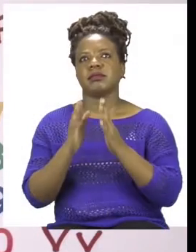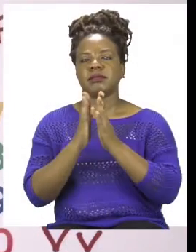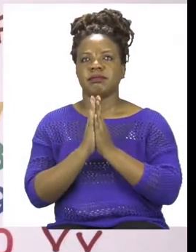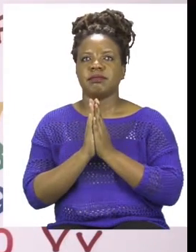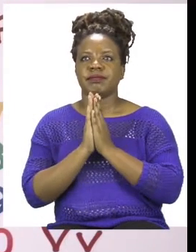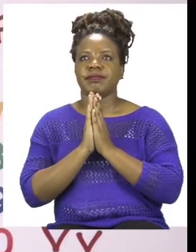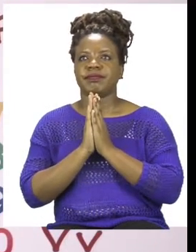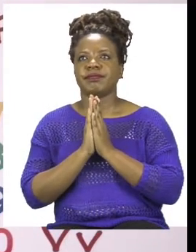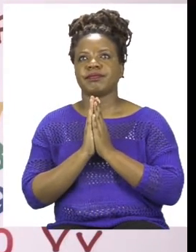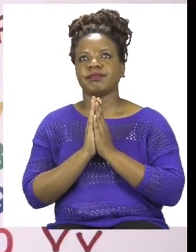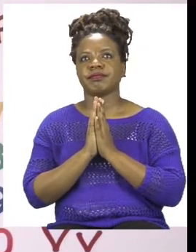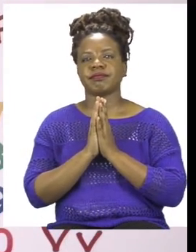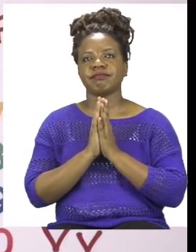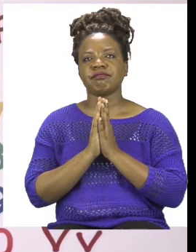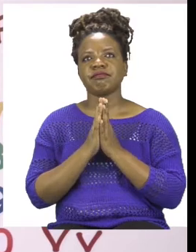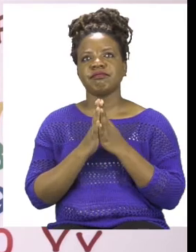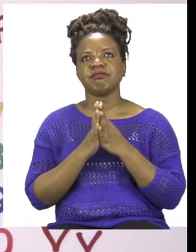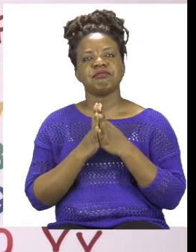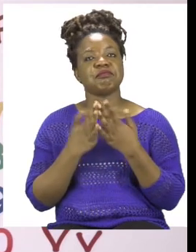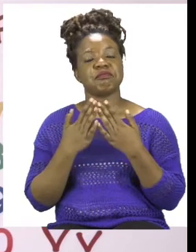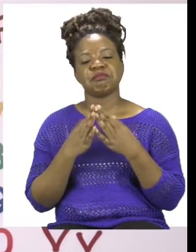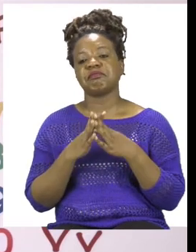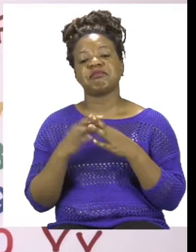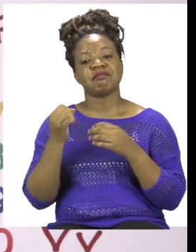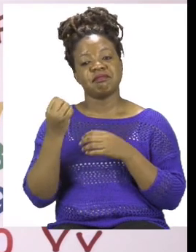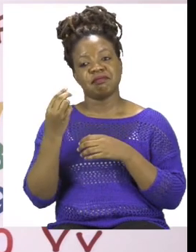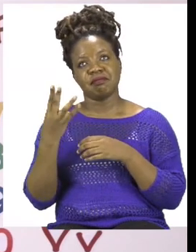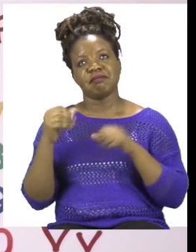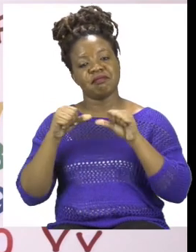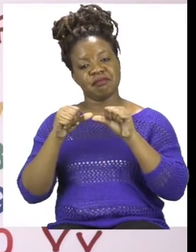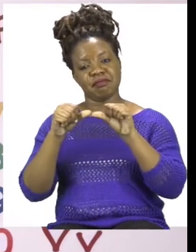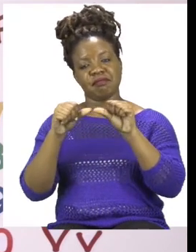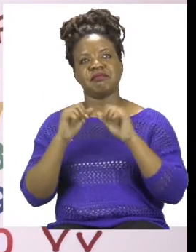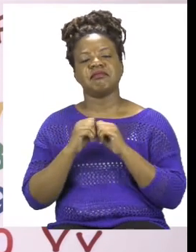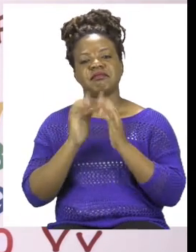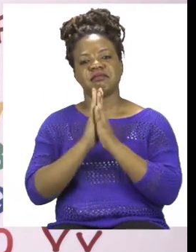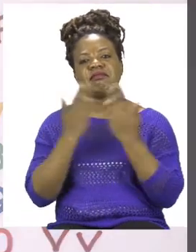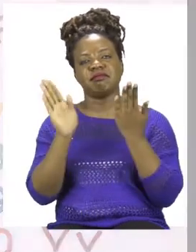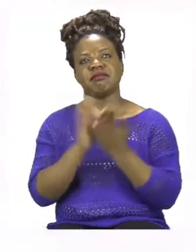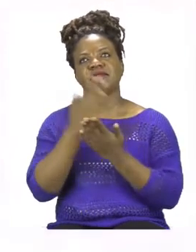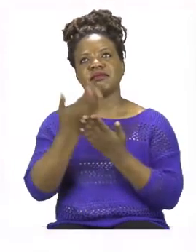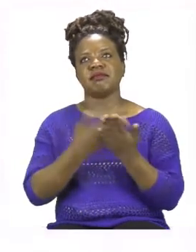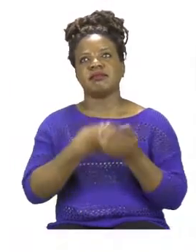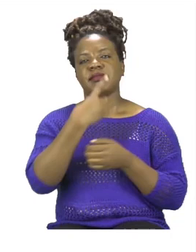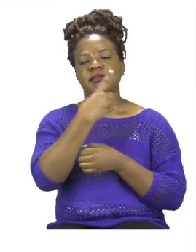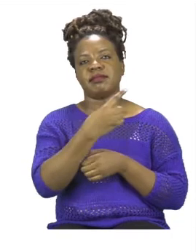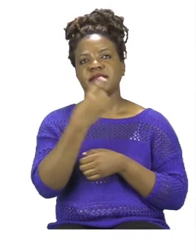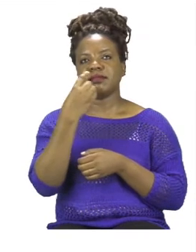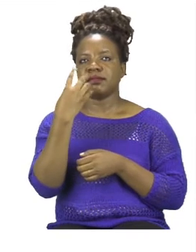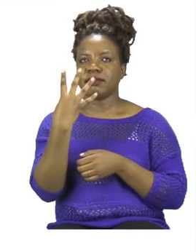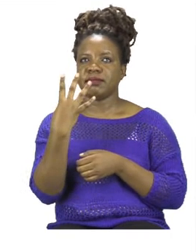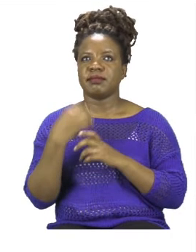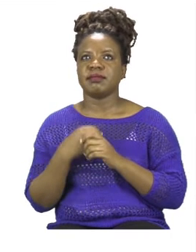We are now going to do a little bit more maths on page 24. On page 24 we are continuing but